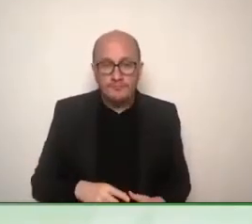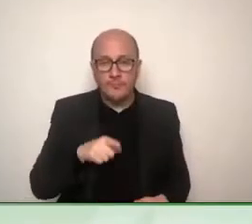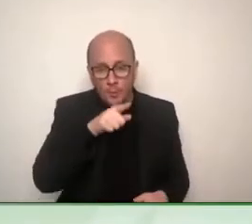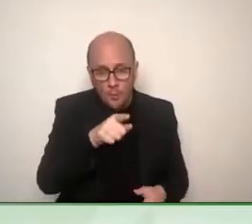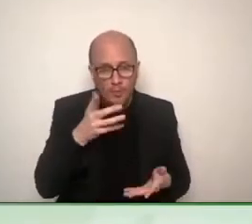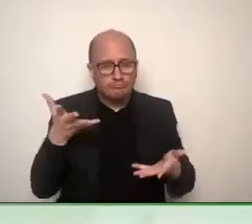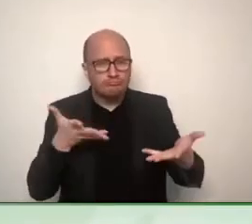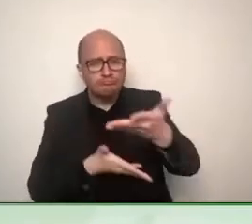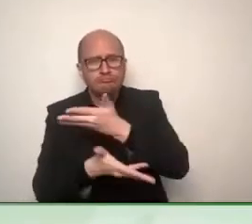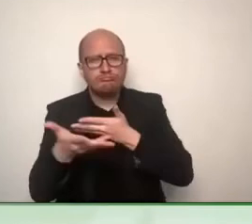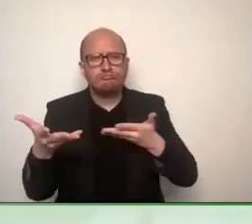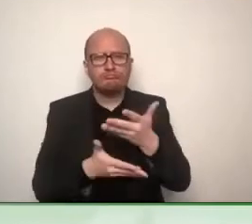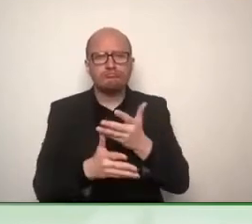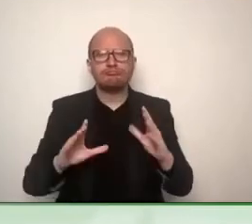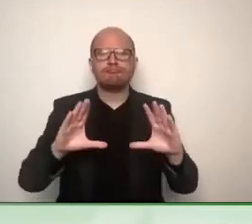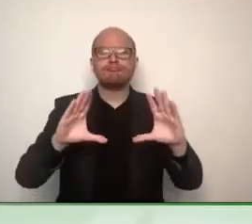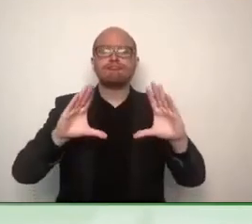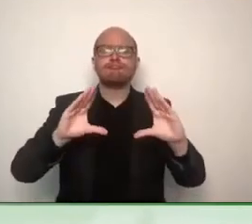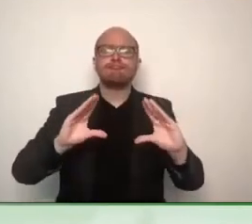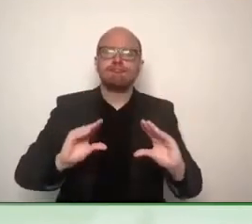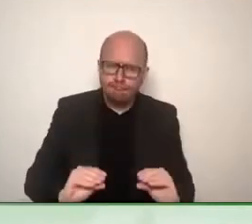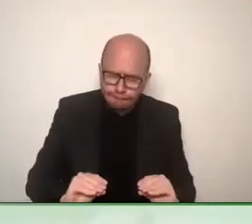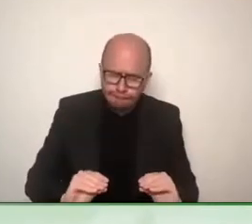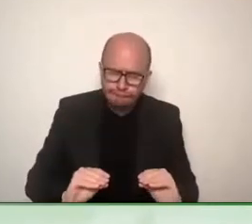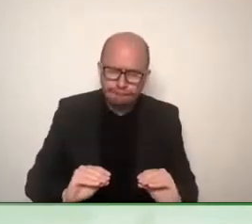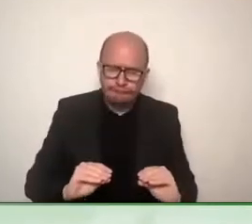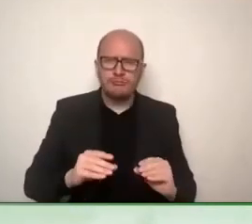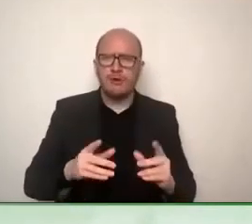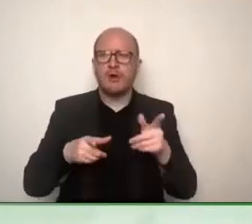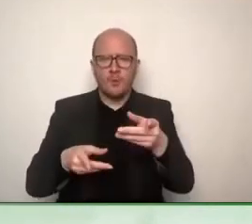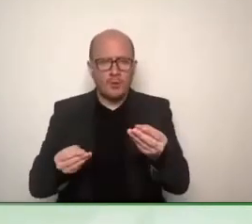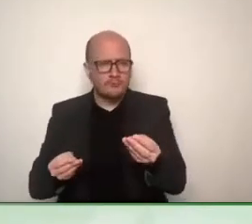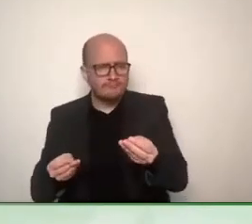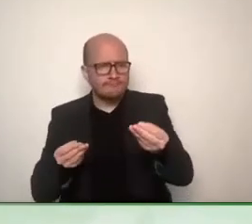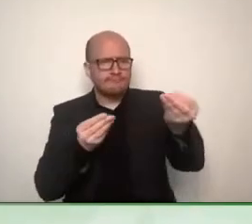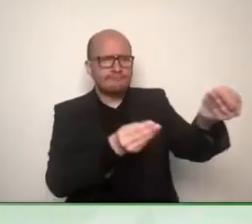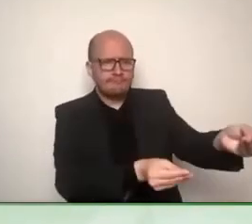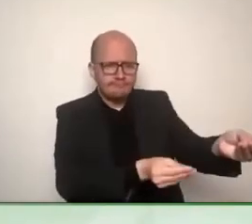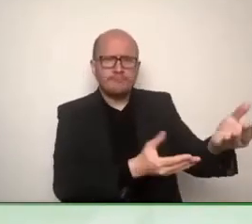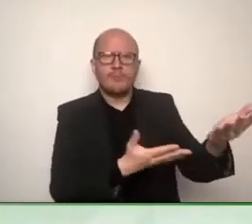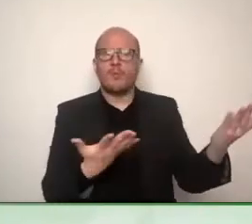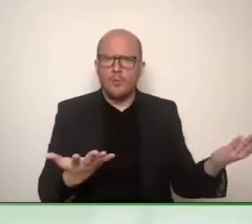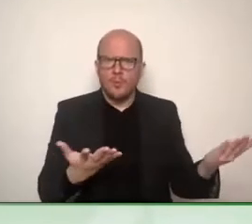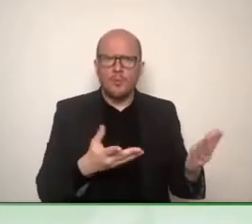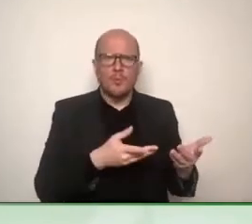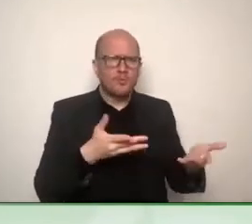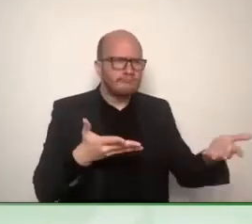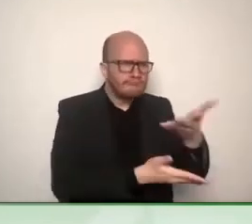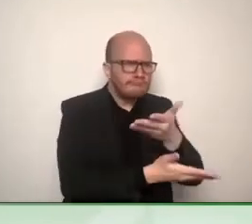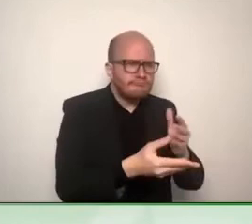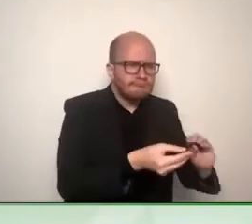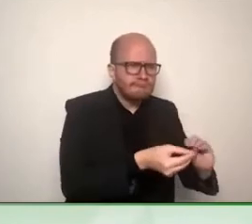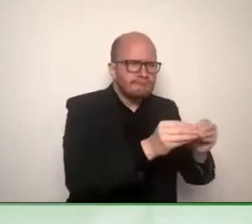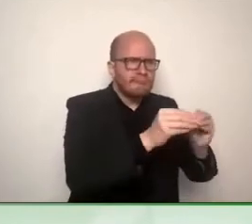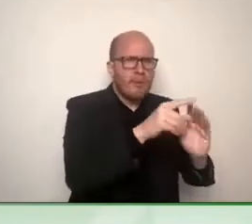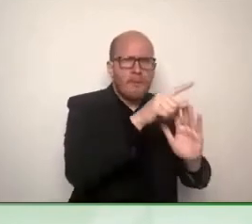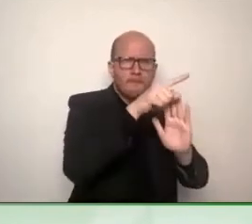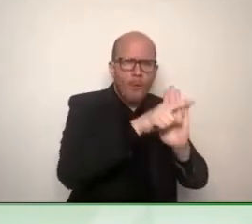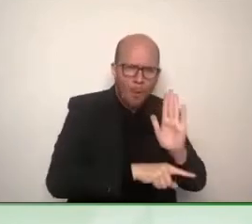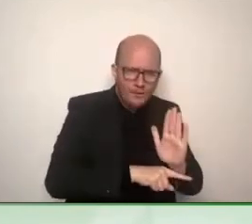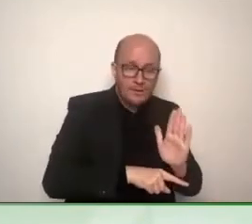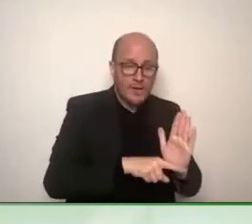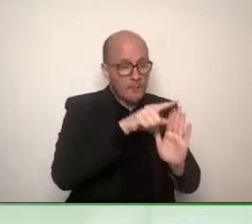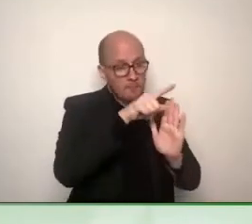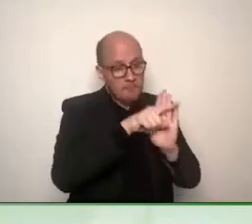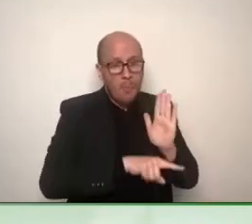you have managed to deposit that with the policy makers that should hear it, what comes next? What comes next for GATU? What are the